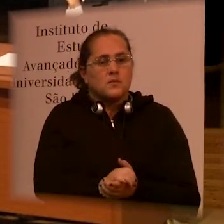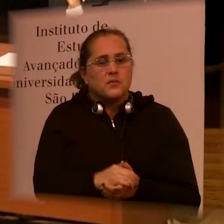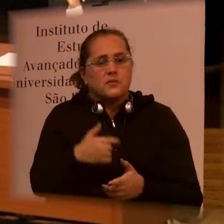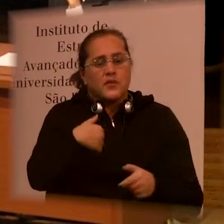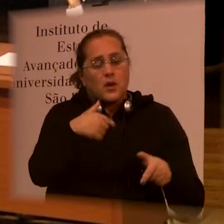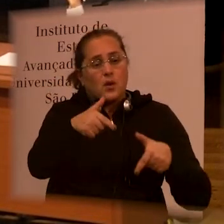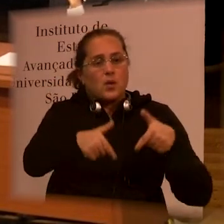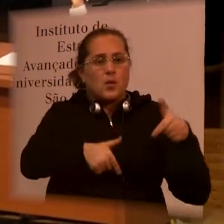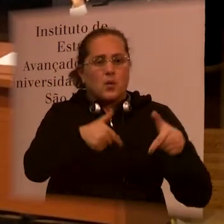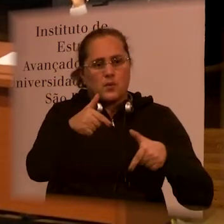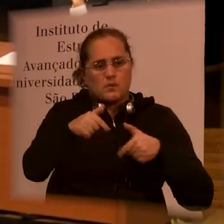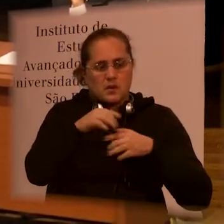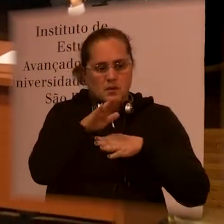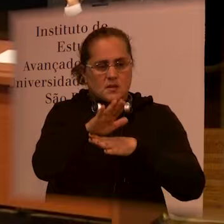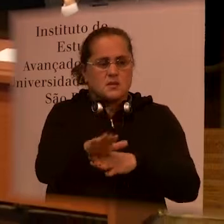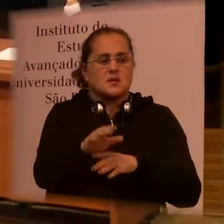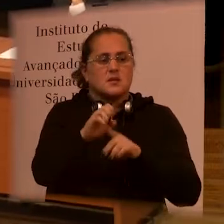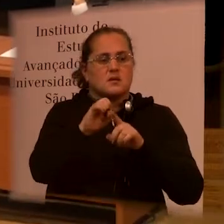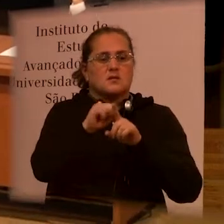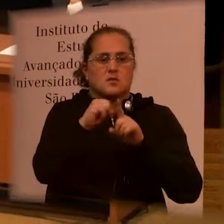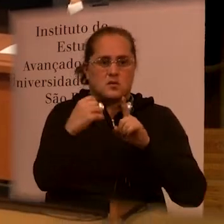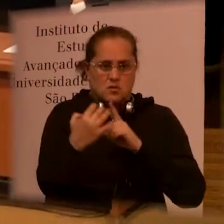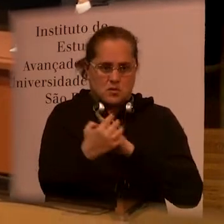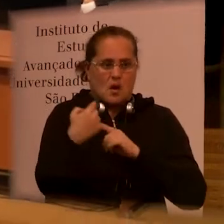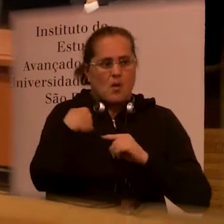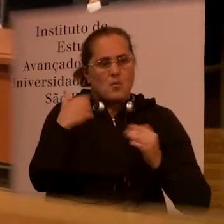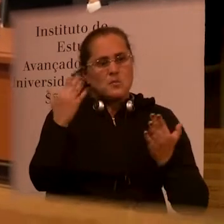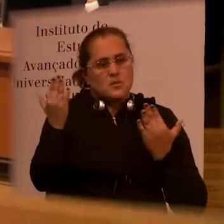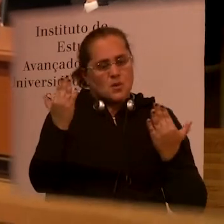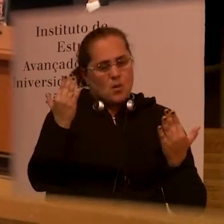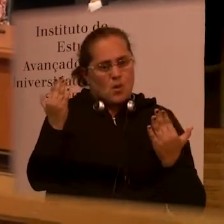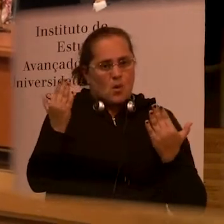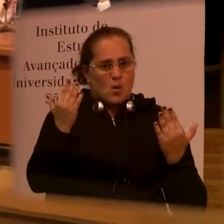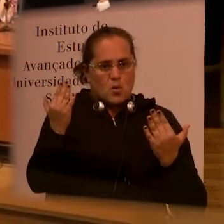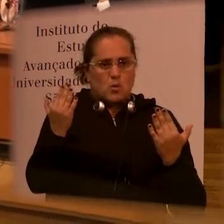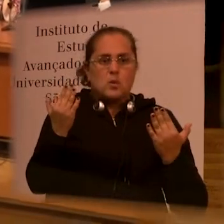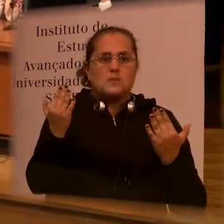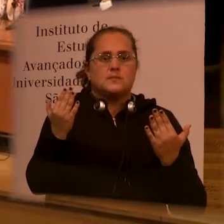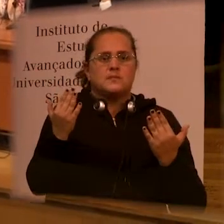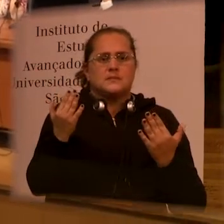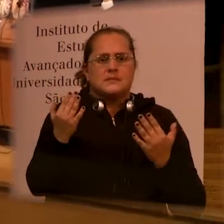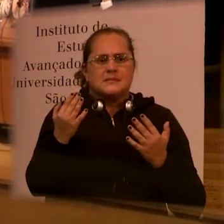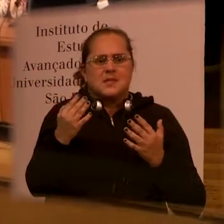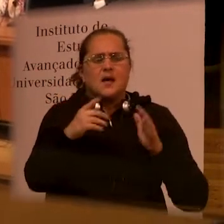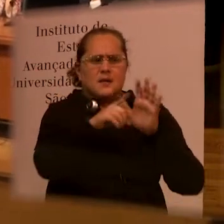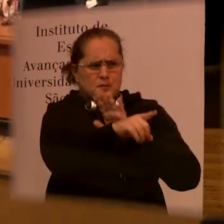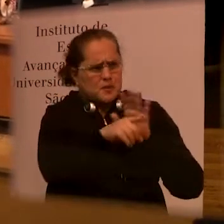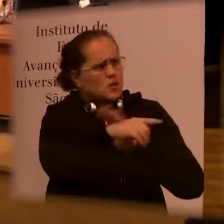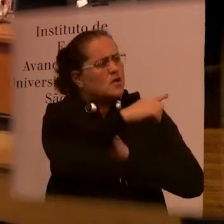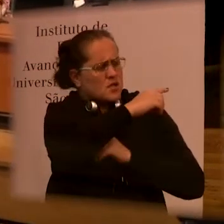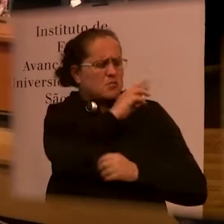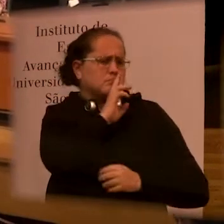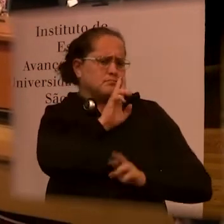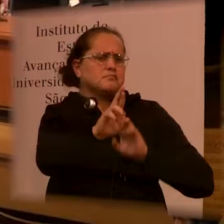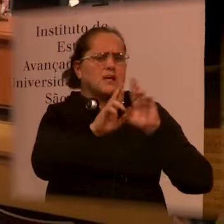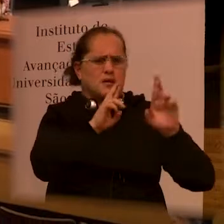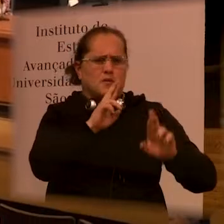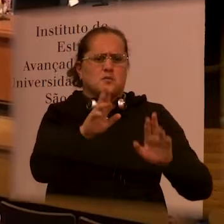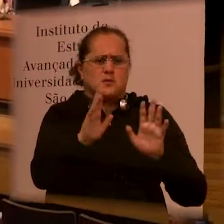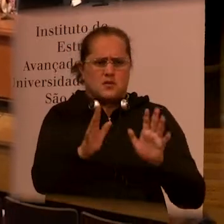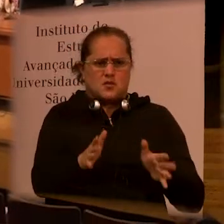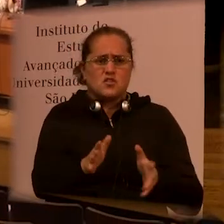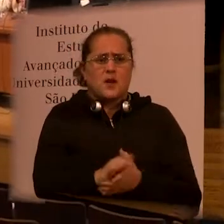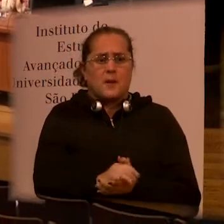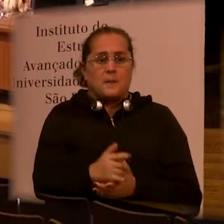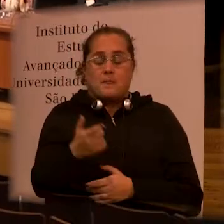but I work in the social assistance, I'm psychologist, and good, and part of questions already that I would like to